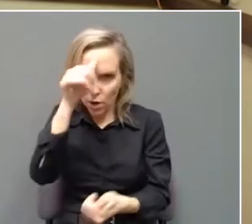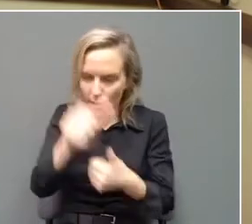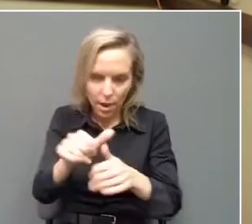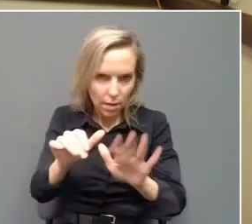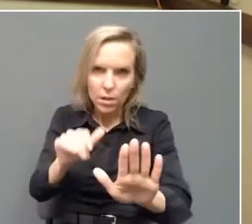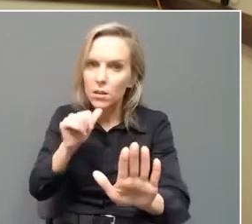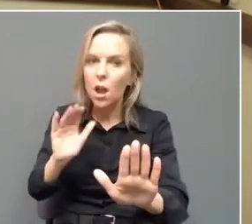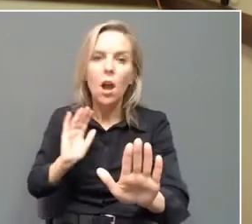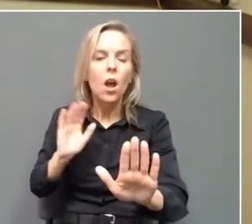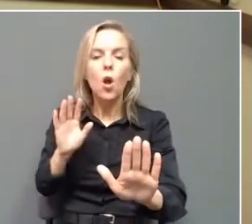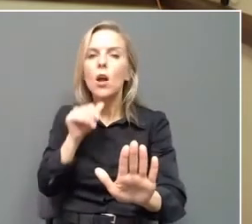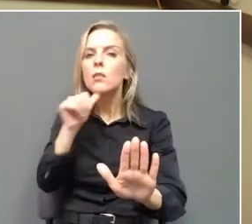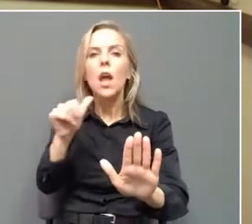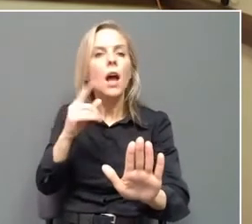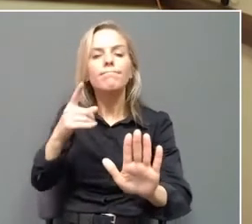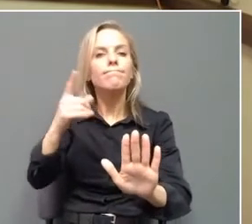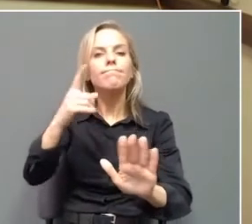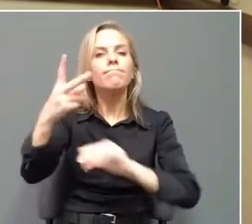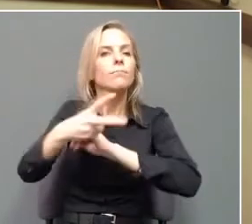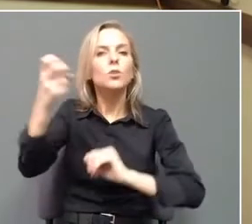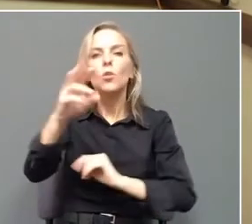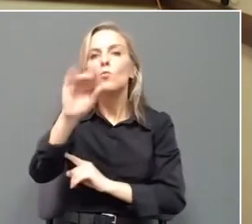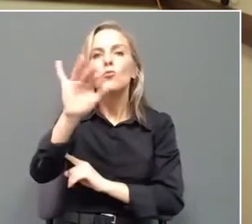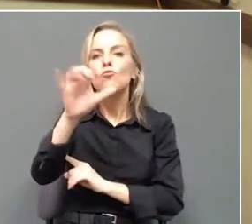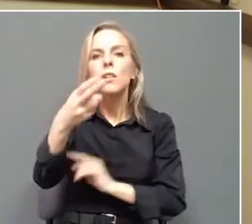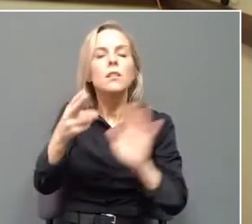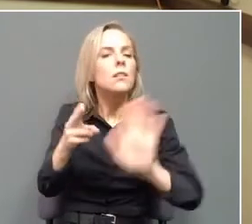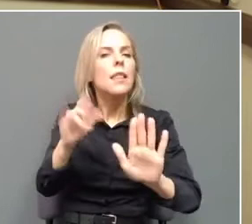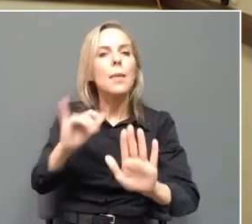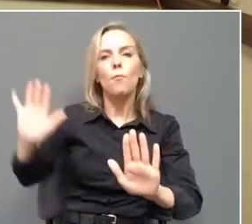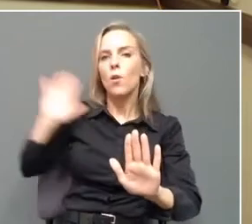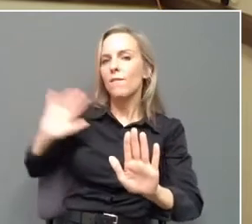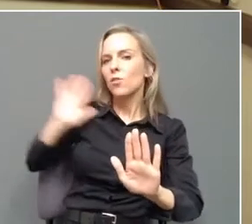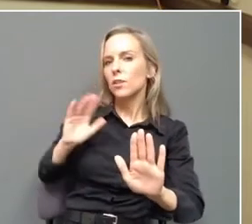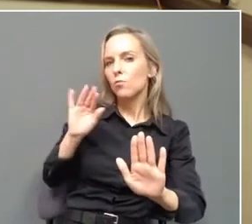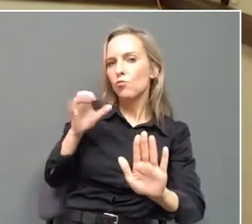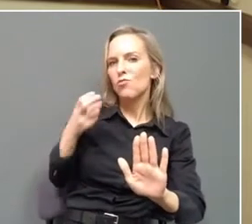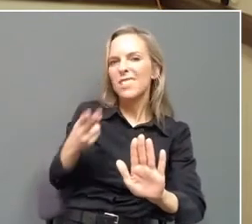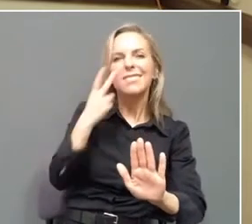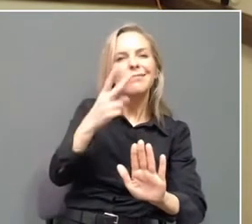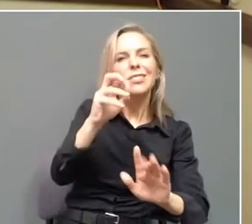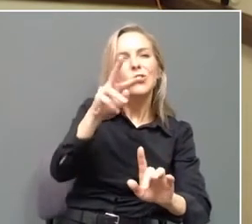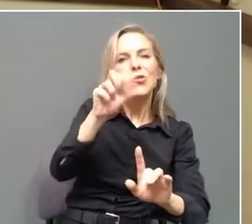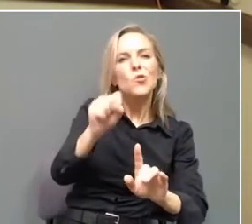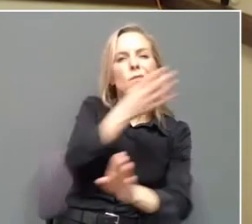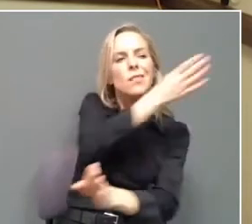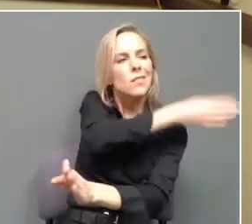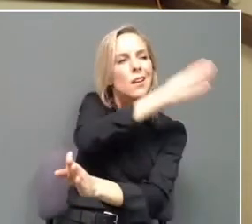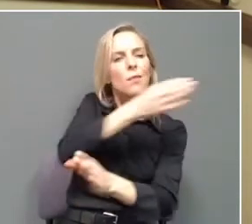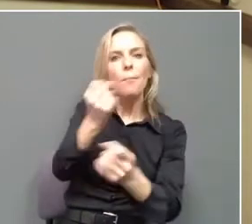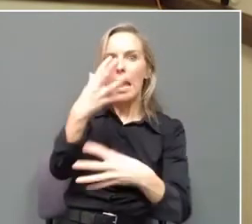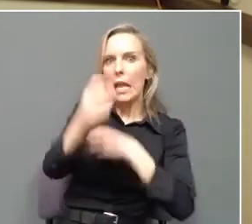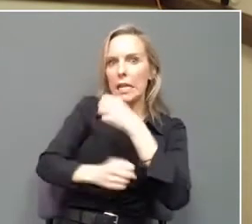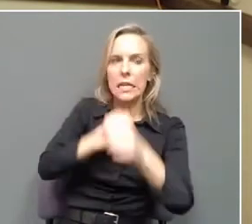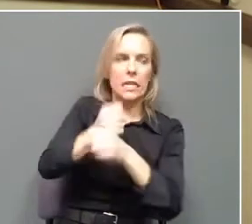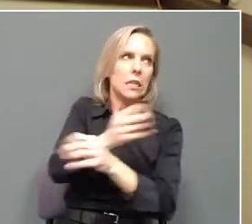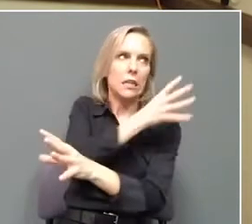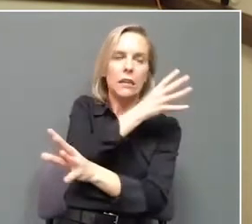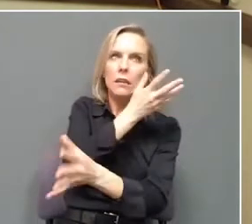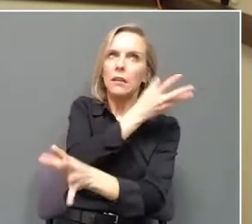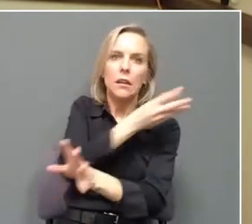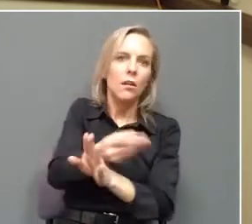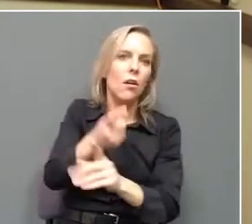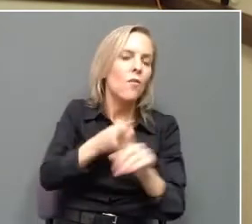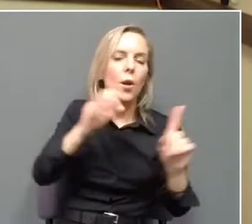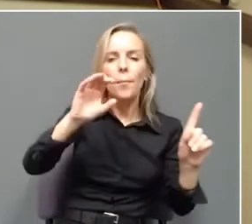system, this is pre-existing breaches like you may have seen in the news from past years related to, it could have been Experian,